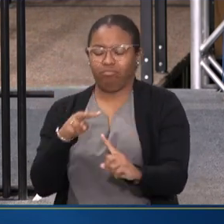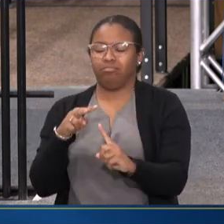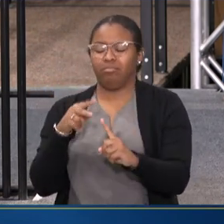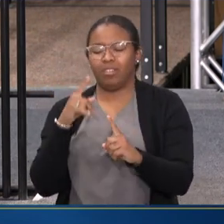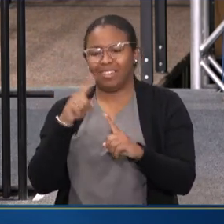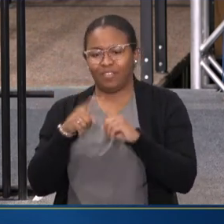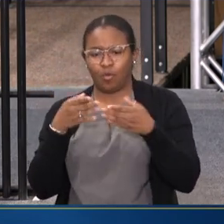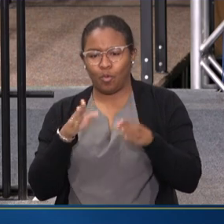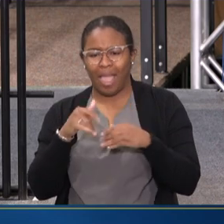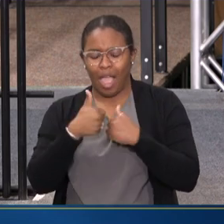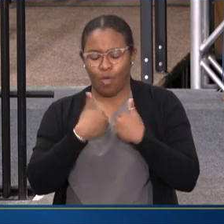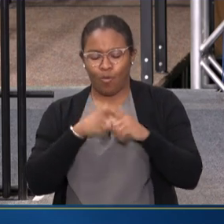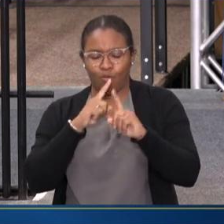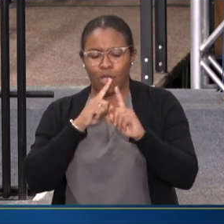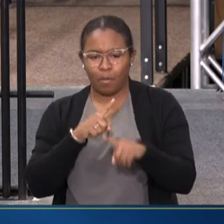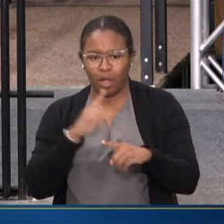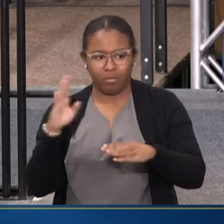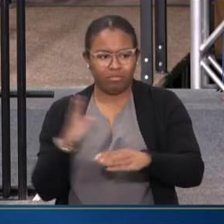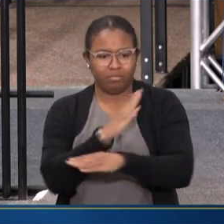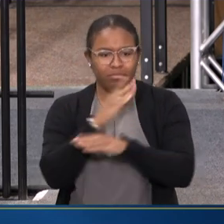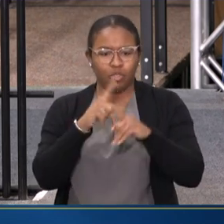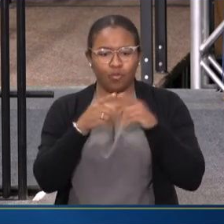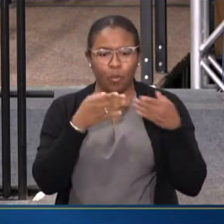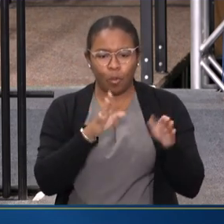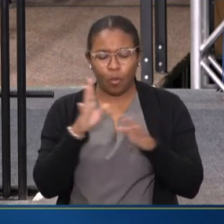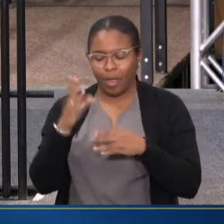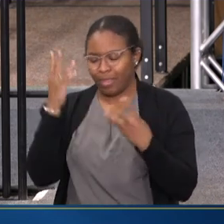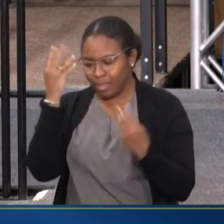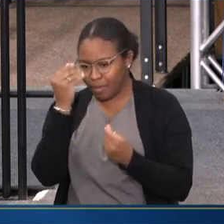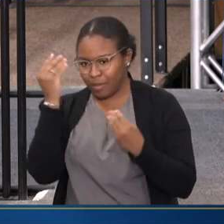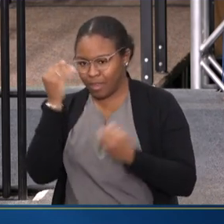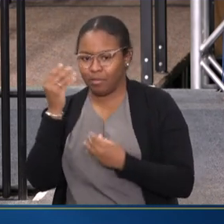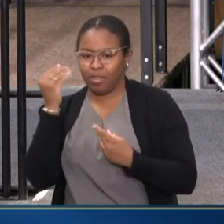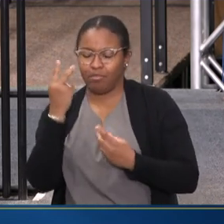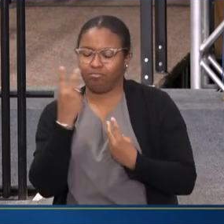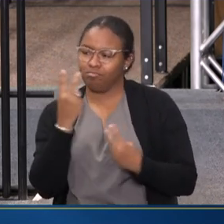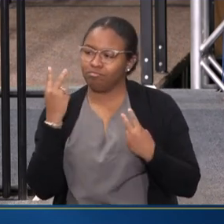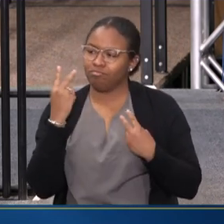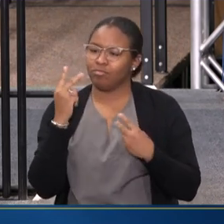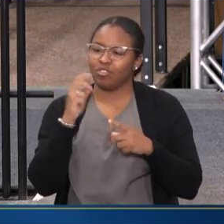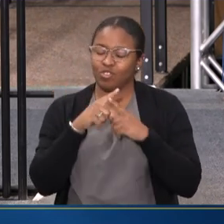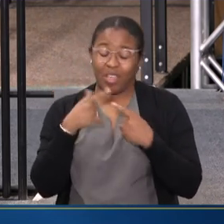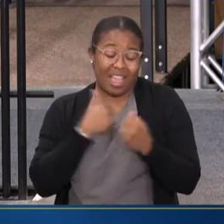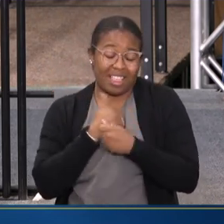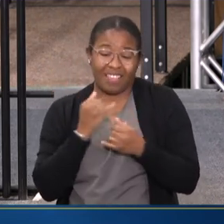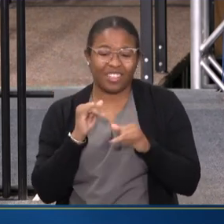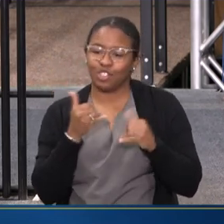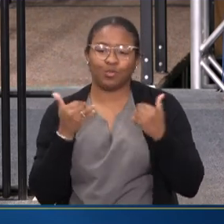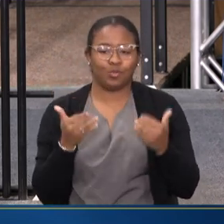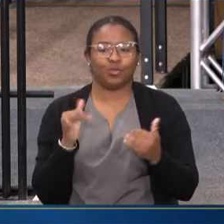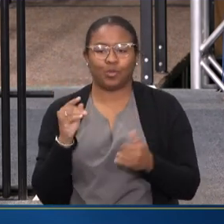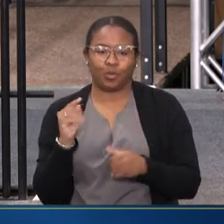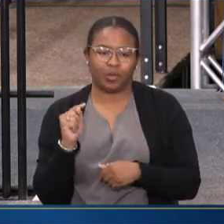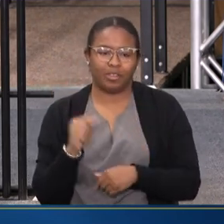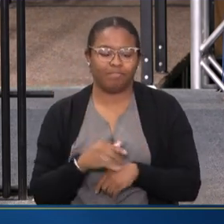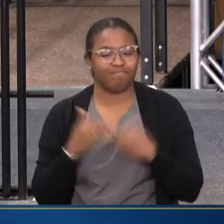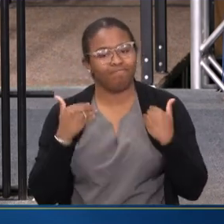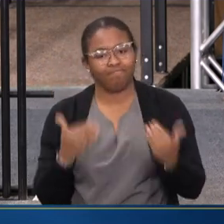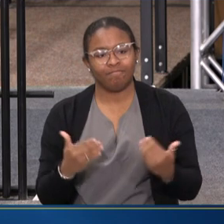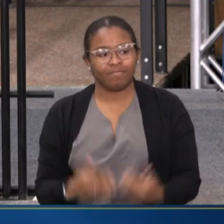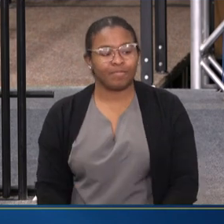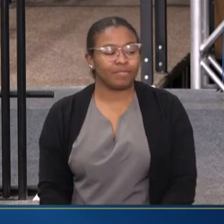across the board in a different way. And so, you know, I love it. Just do it, which is great.